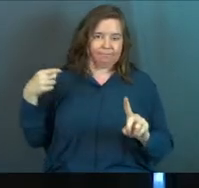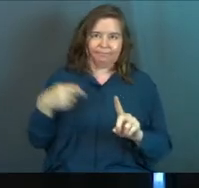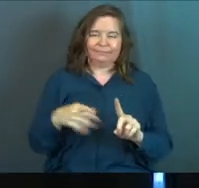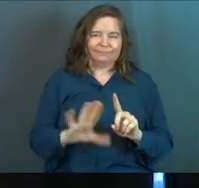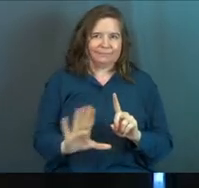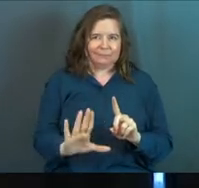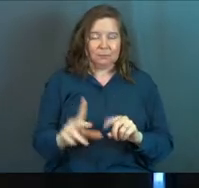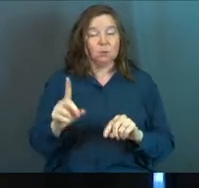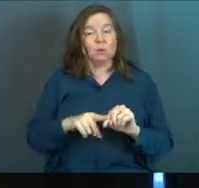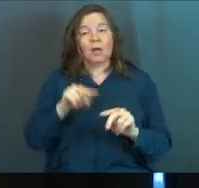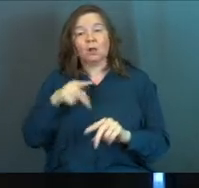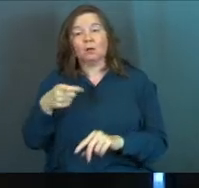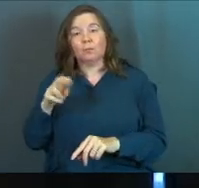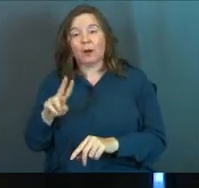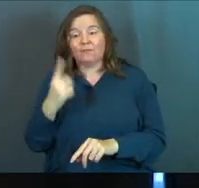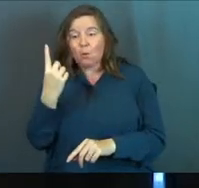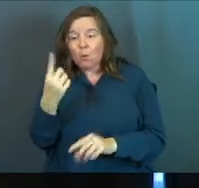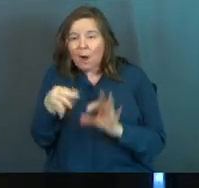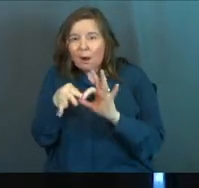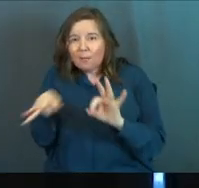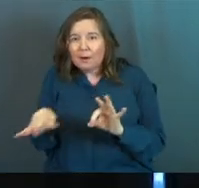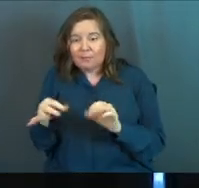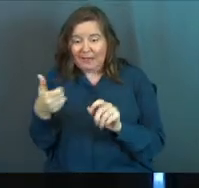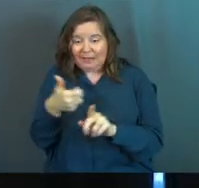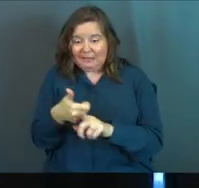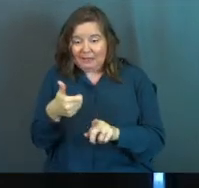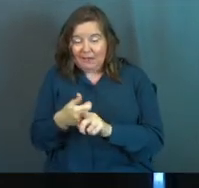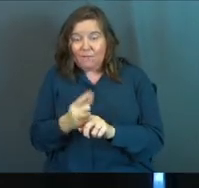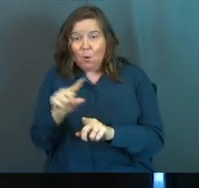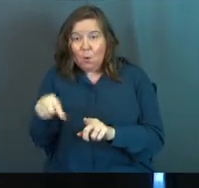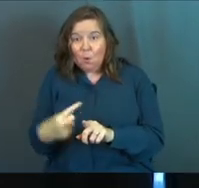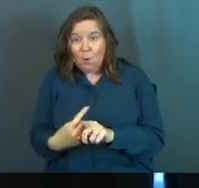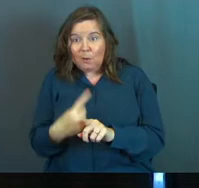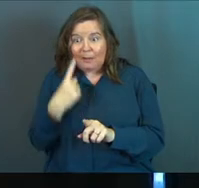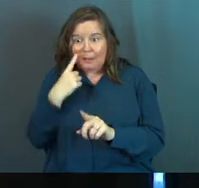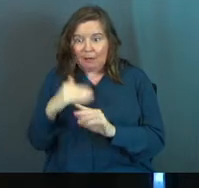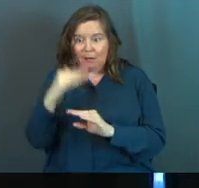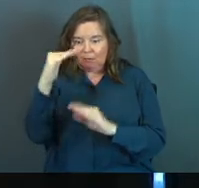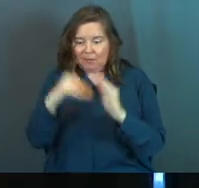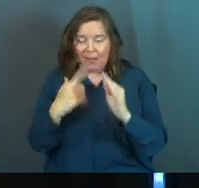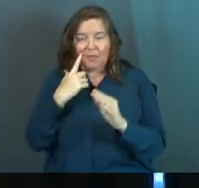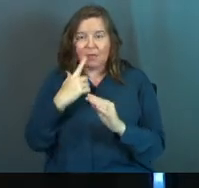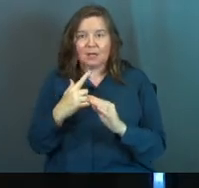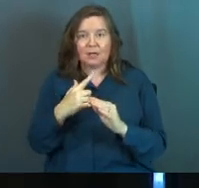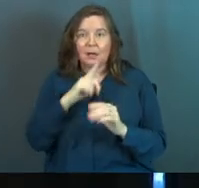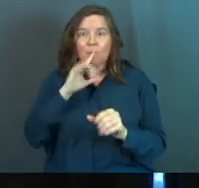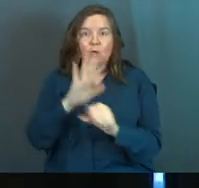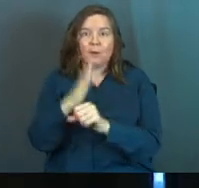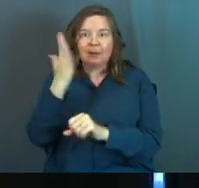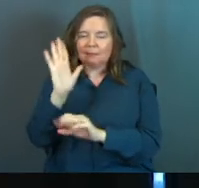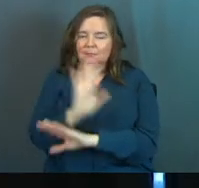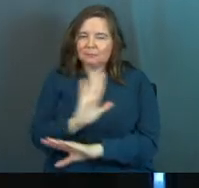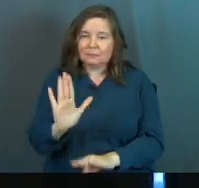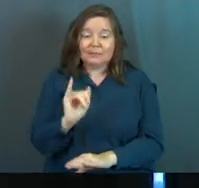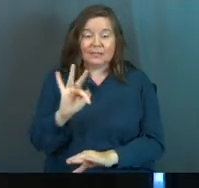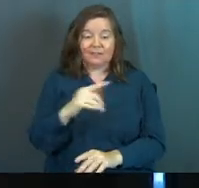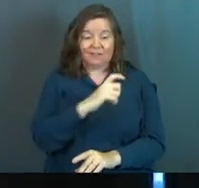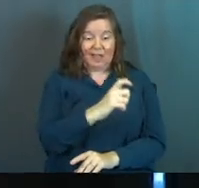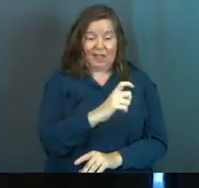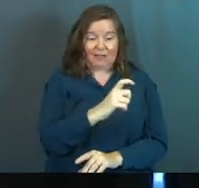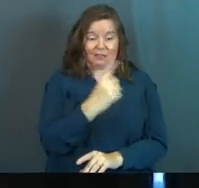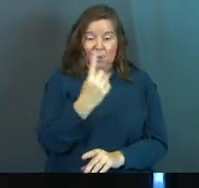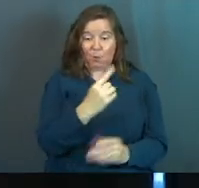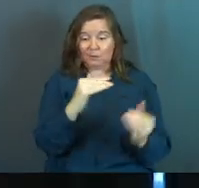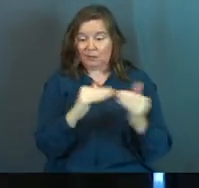Also, you cannot look at a proverb, a single proverb by itself, and think that it's an absolute promise of God. That if X,